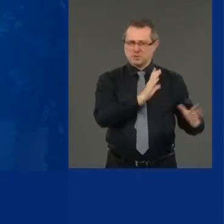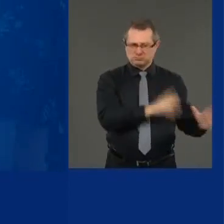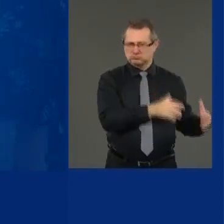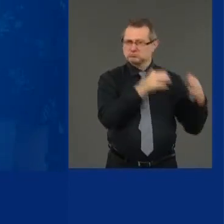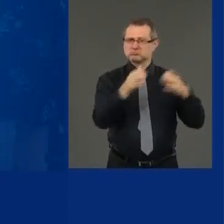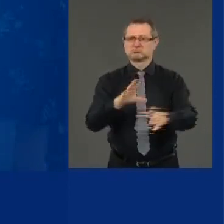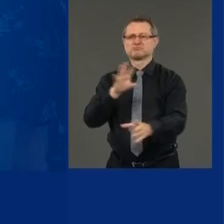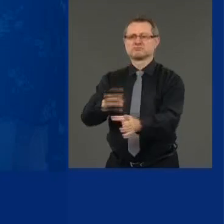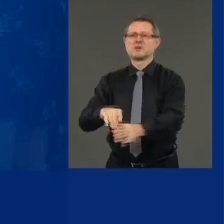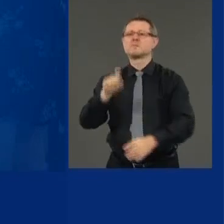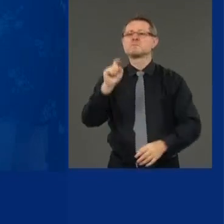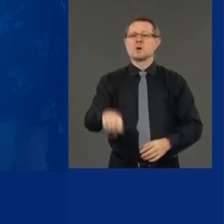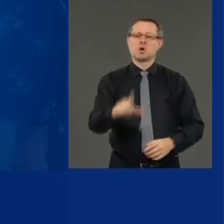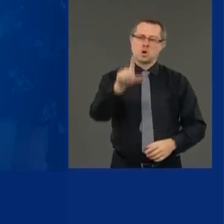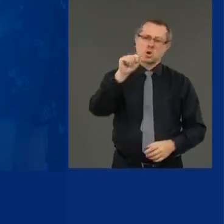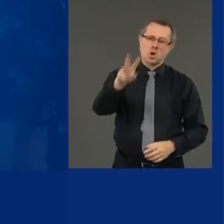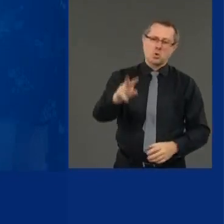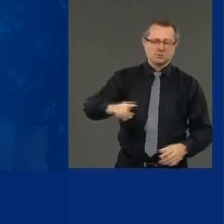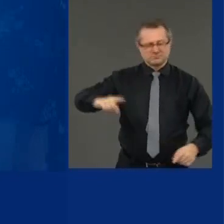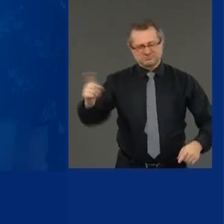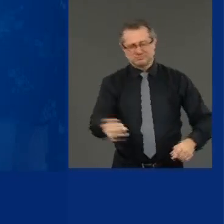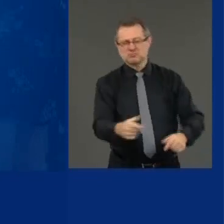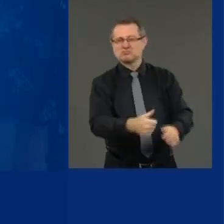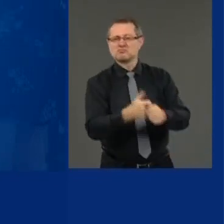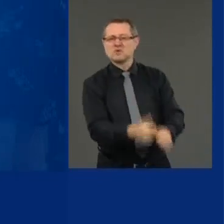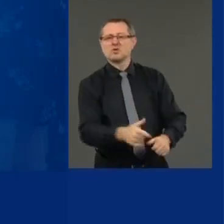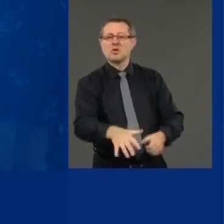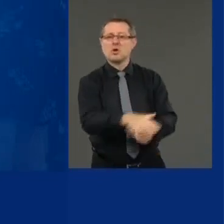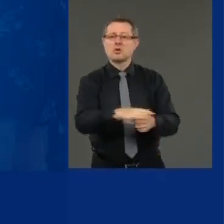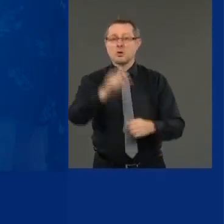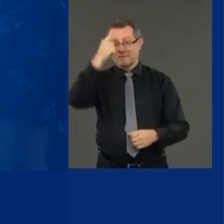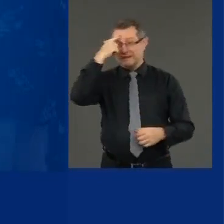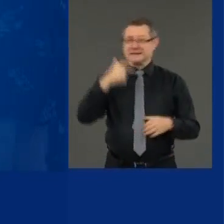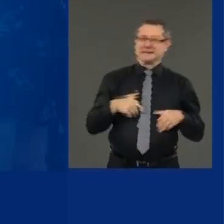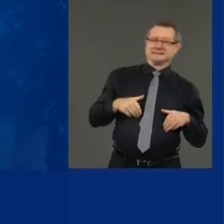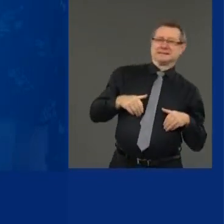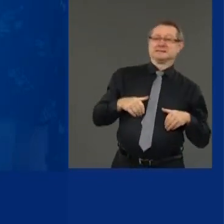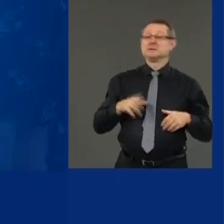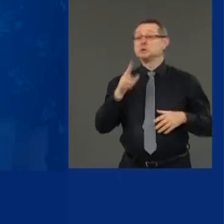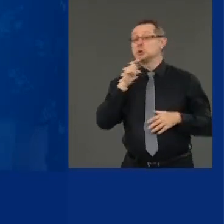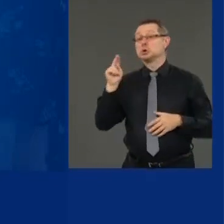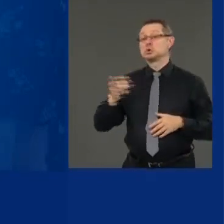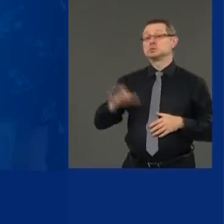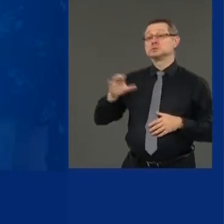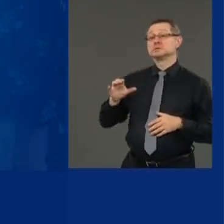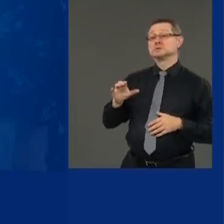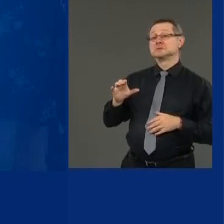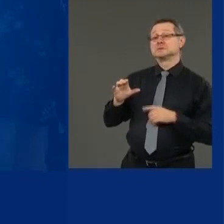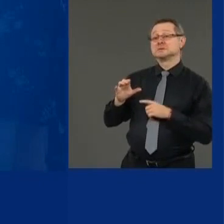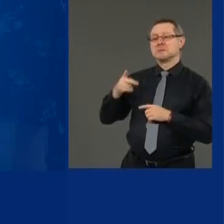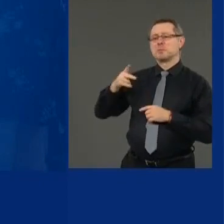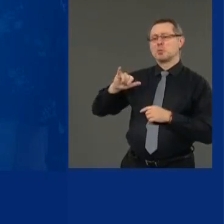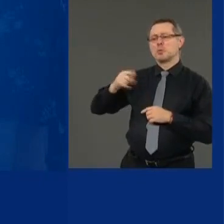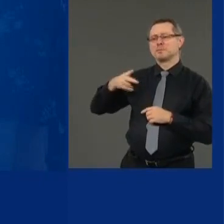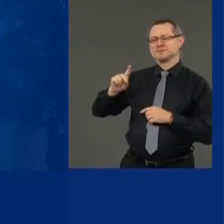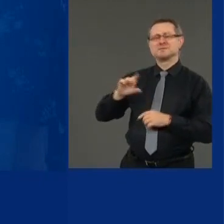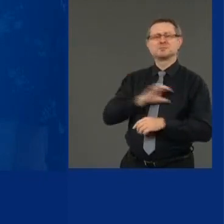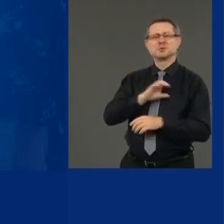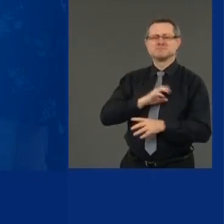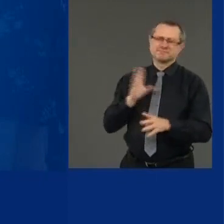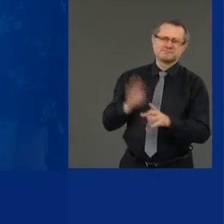local governments have to do it. New York City, NYPD has to enforce the law. Uh, not just the sheriff's office.